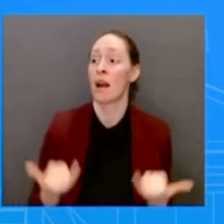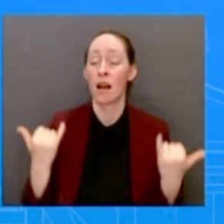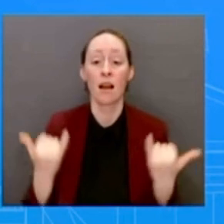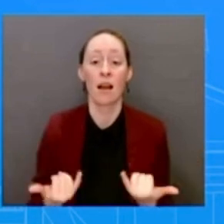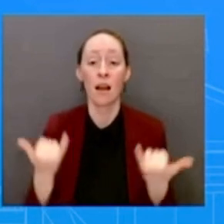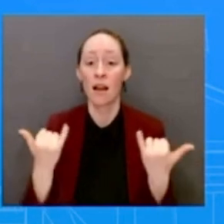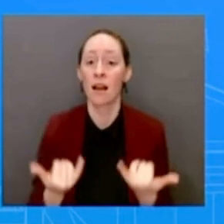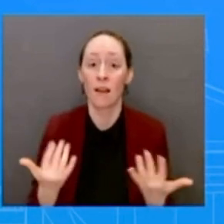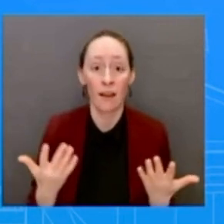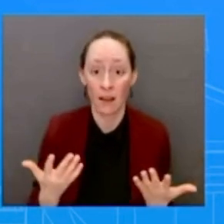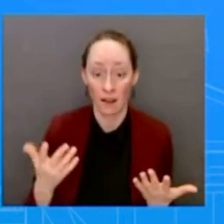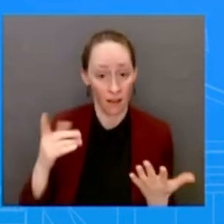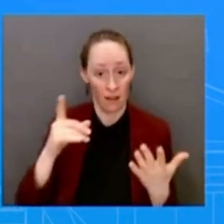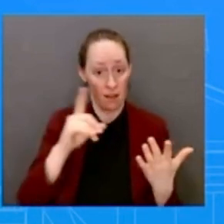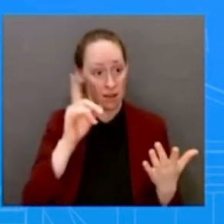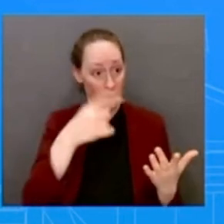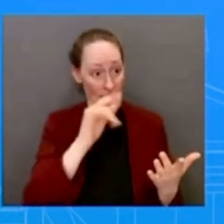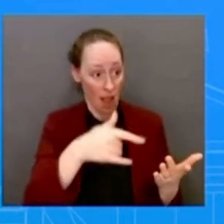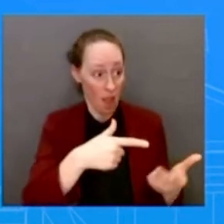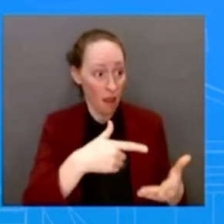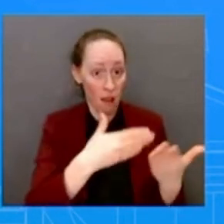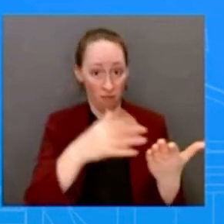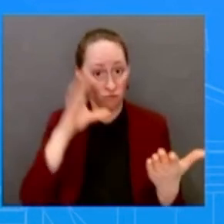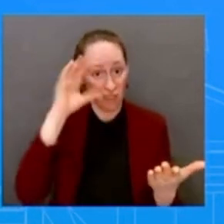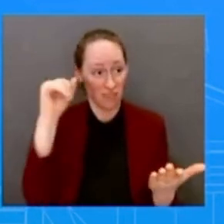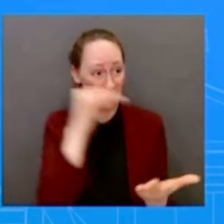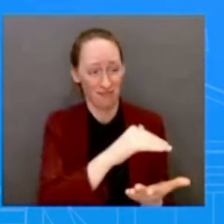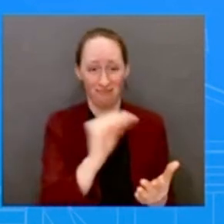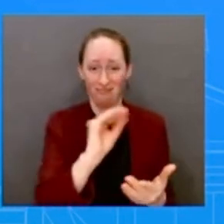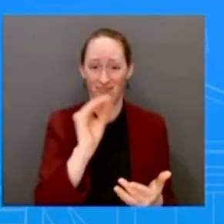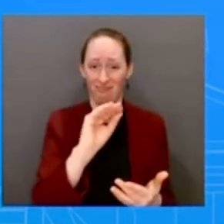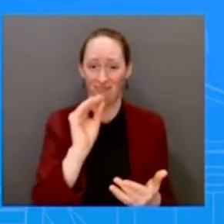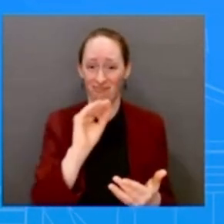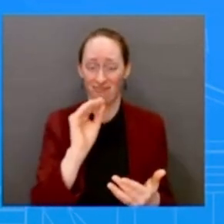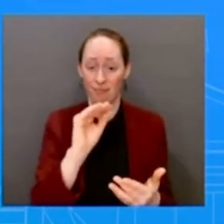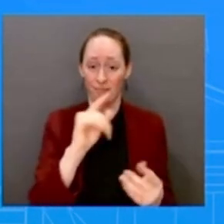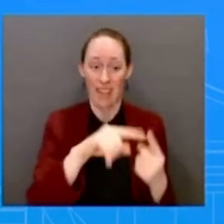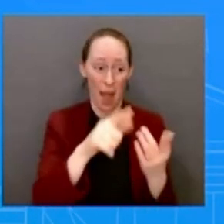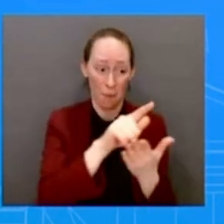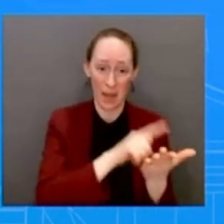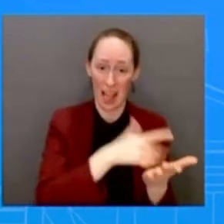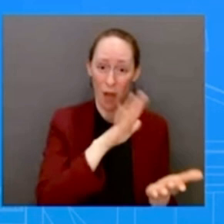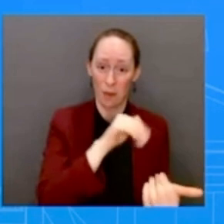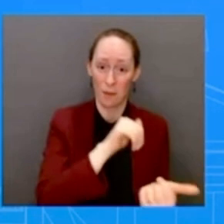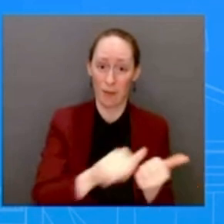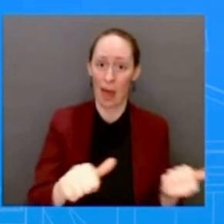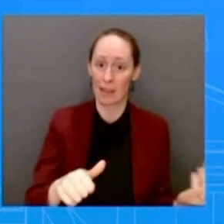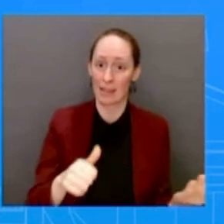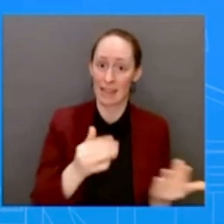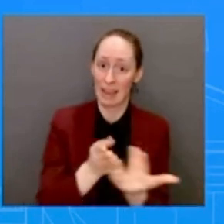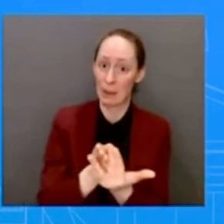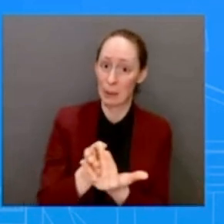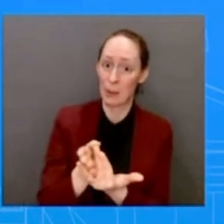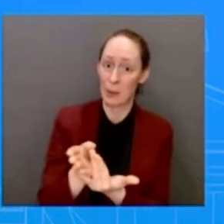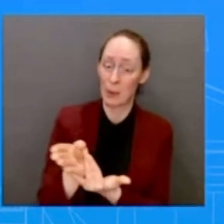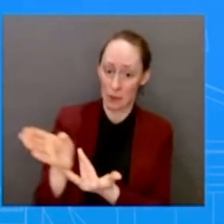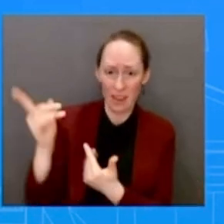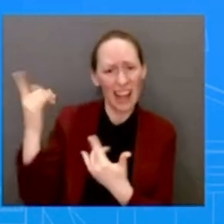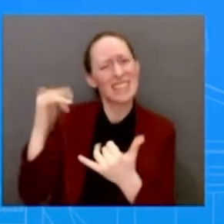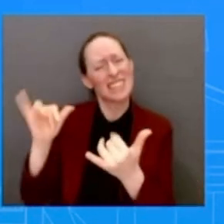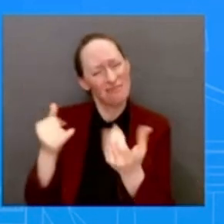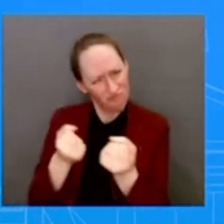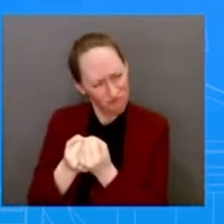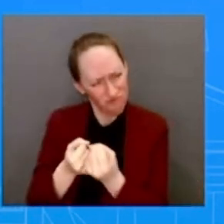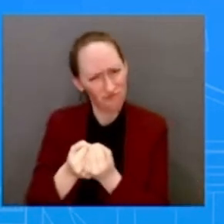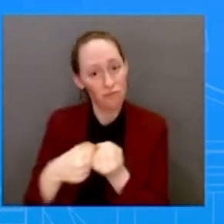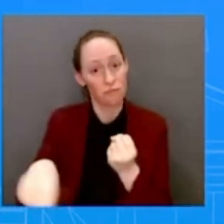.C. is not yet a state, even though he supports D.C. statehood. And he had to make a decision. And look, again, we let the process